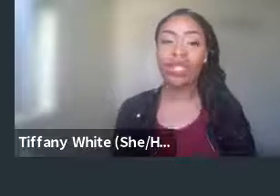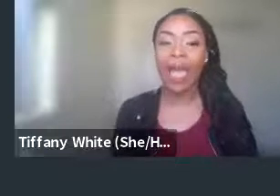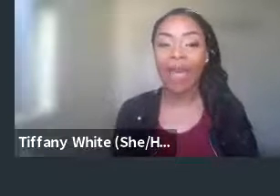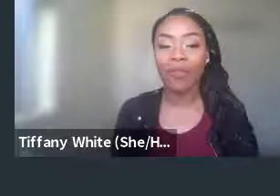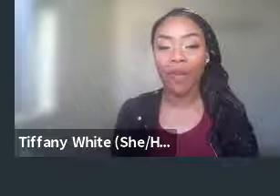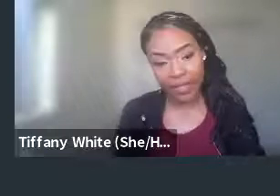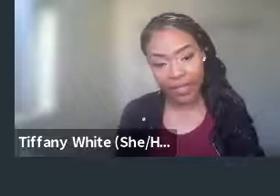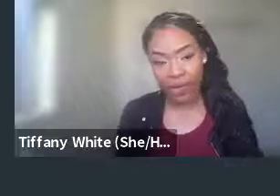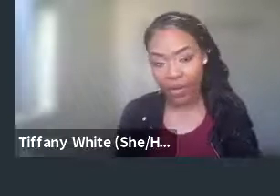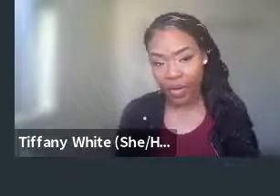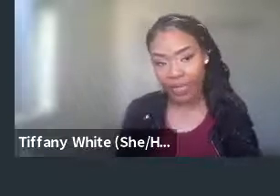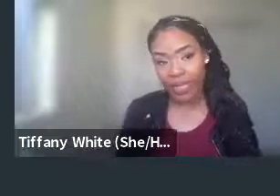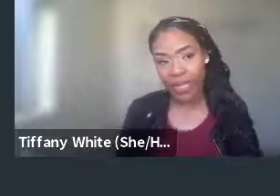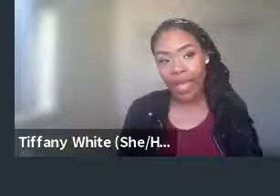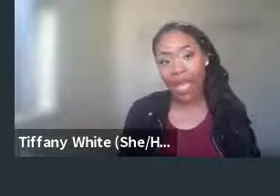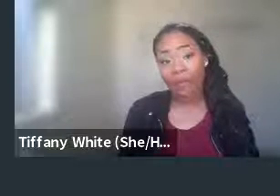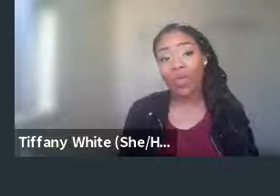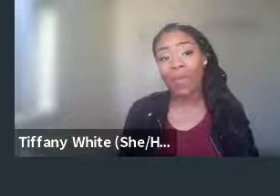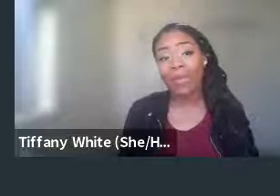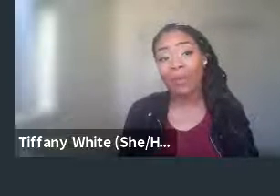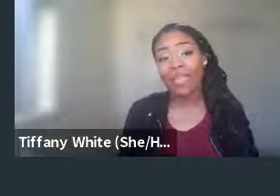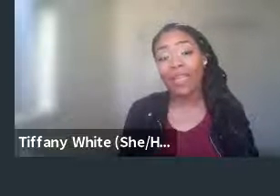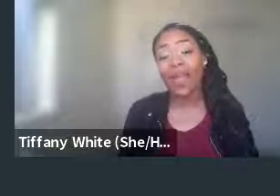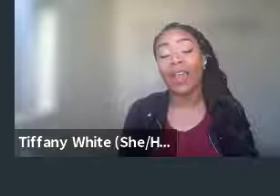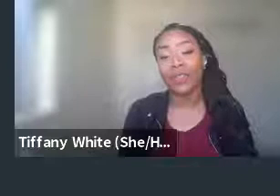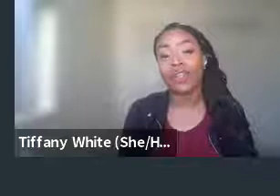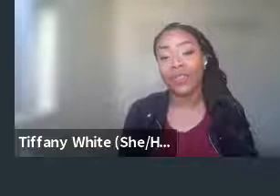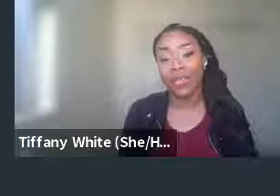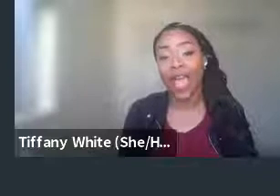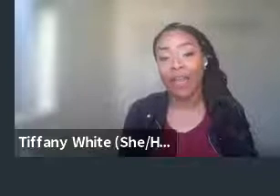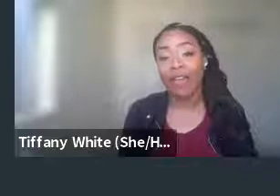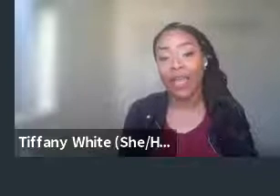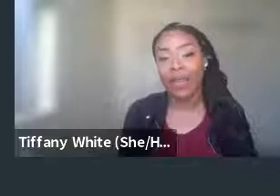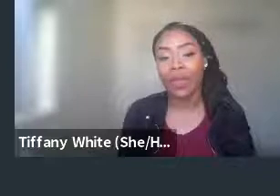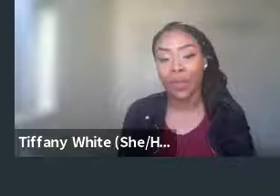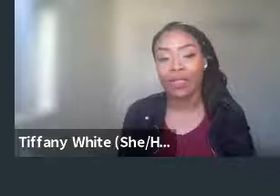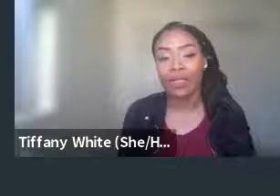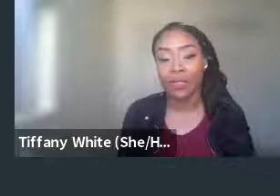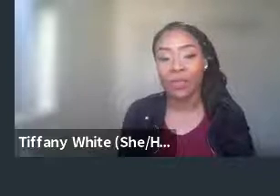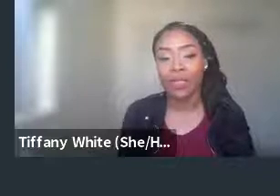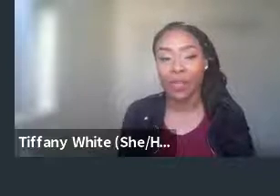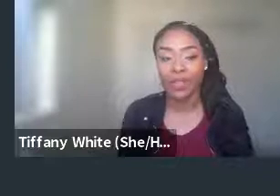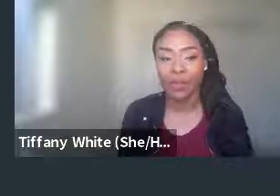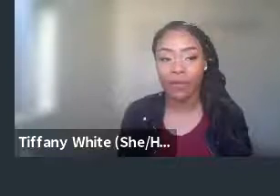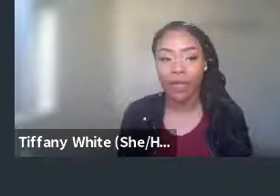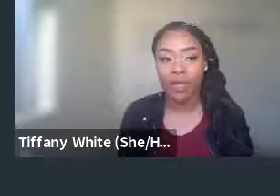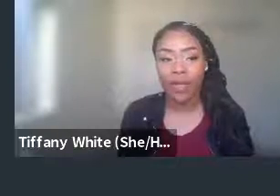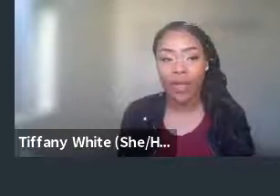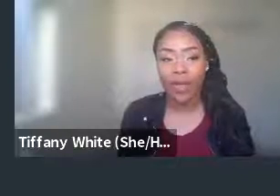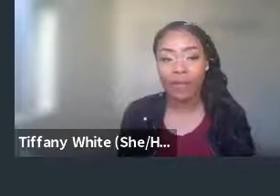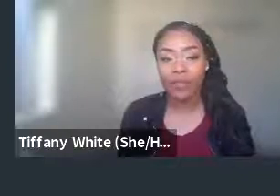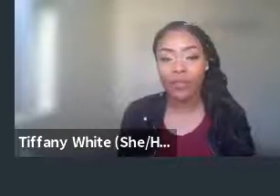could potentially have on these different groups. We may be unintentionally having a negative impact on the groups that we serve.